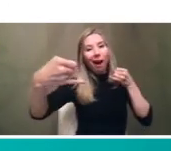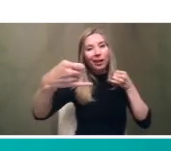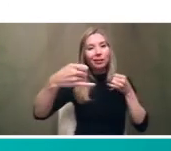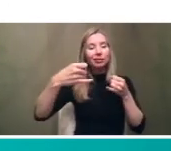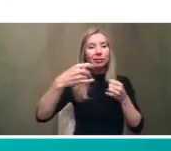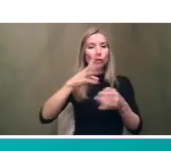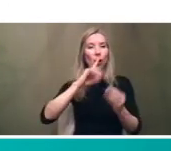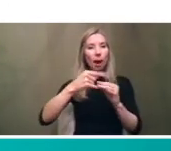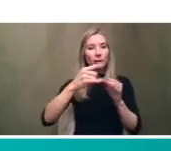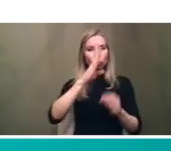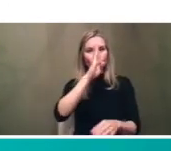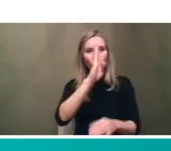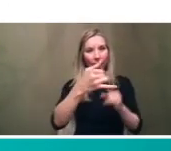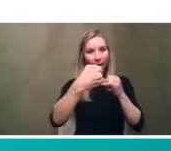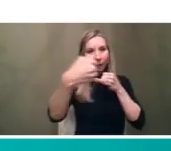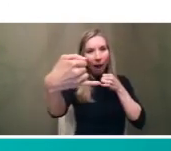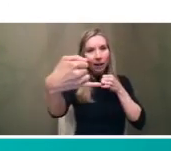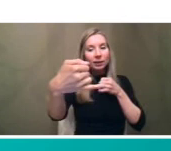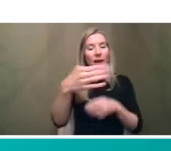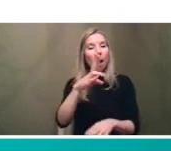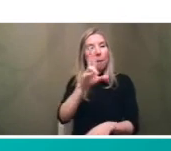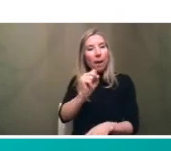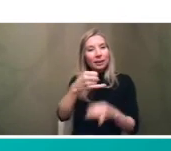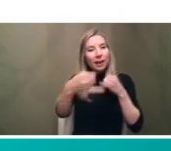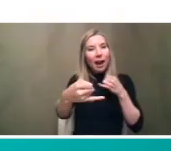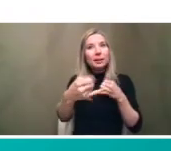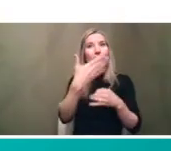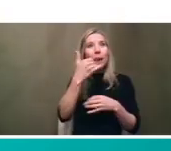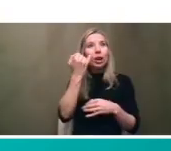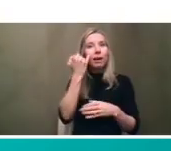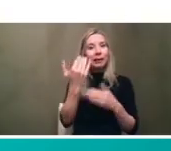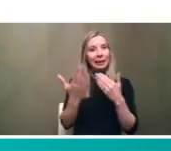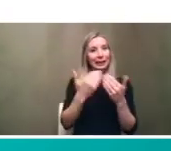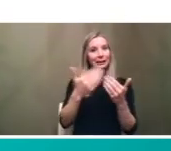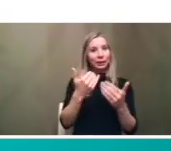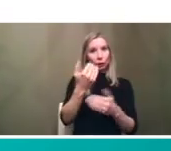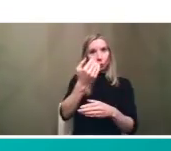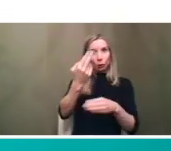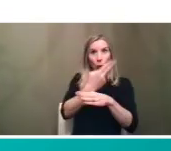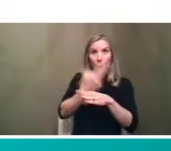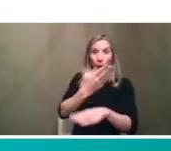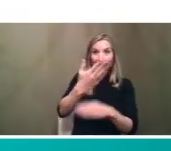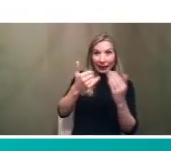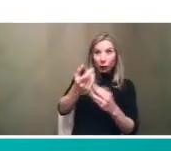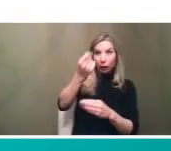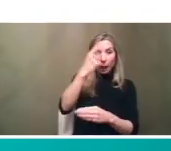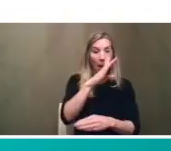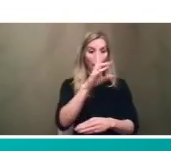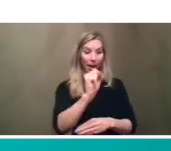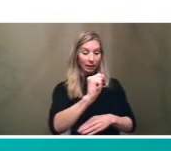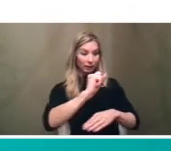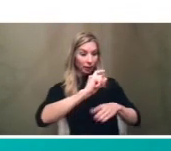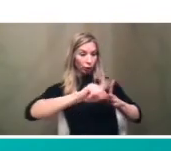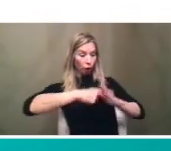is is better when it's easy to understand and easy to to use and that buses start on one street and they they travel in one